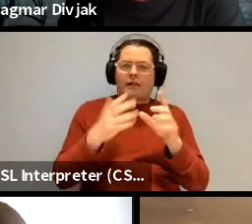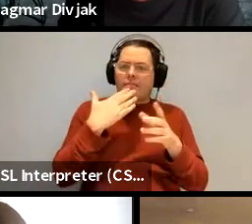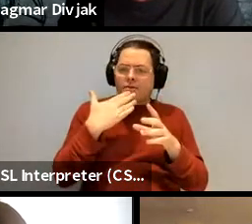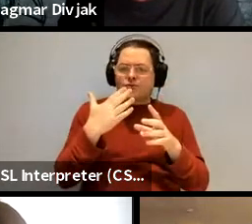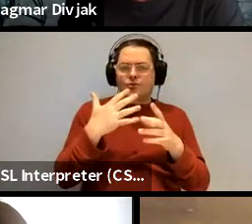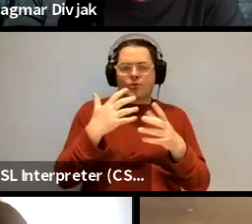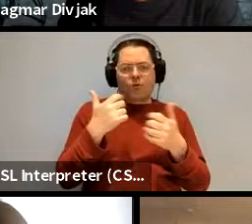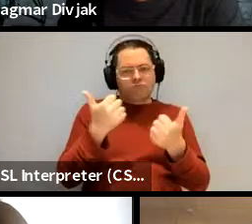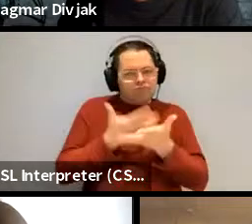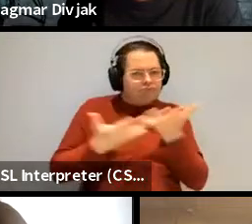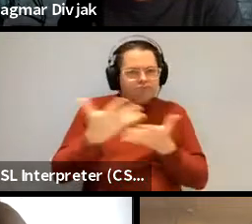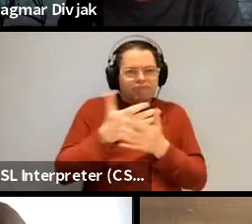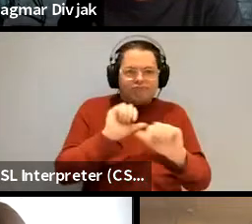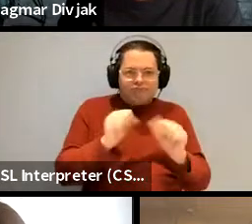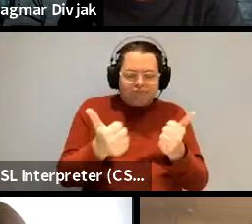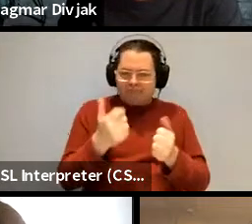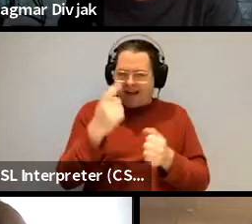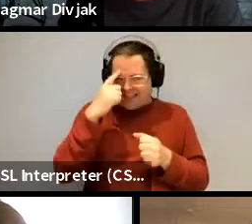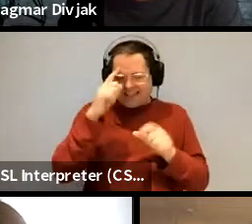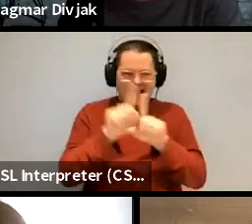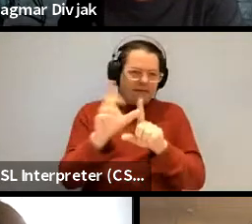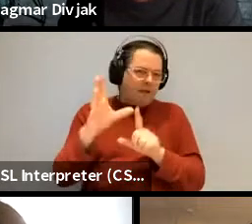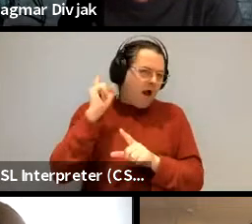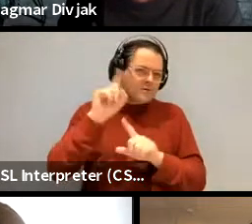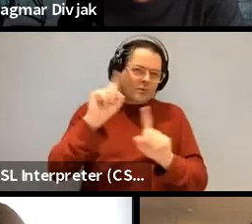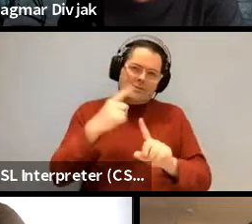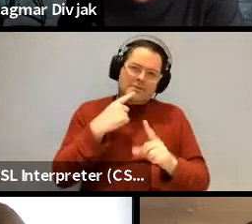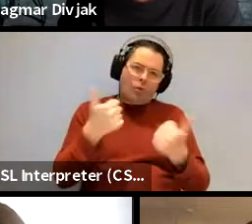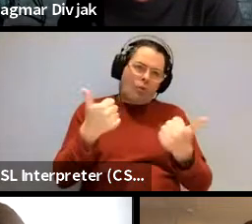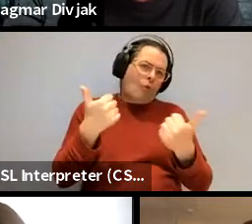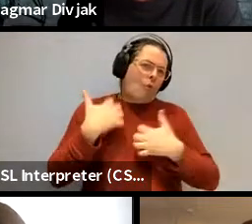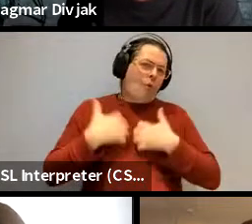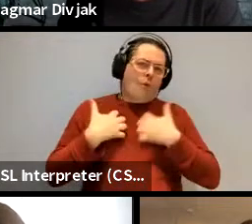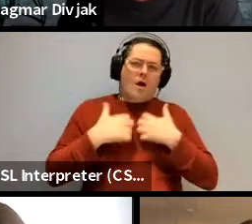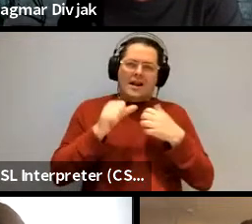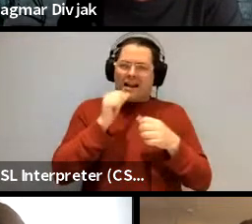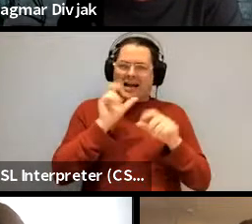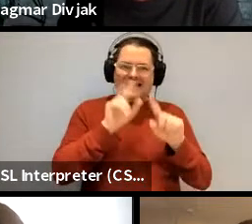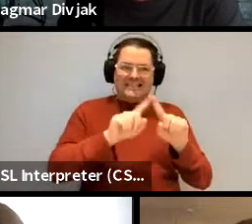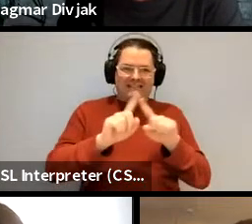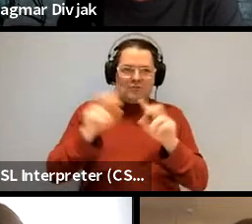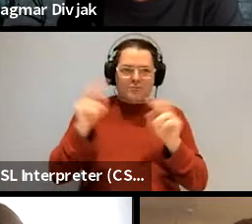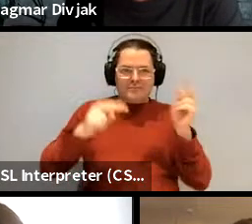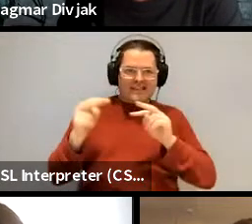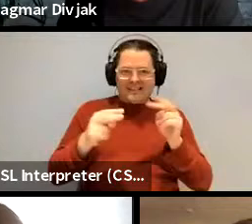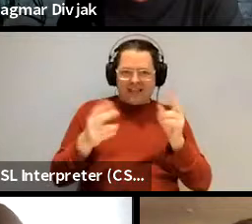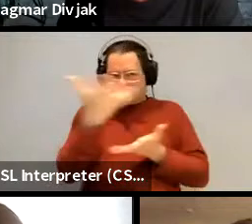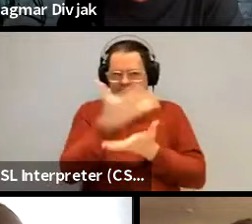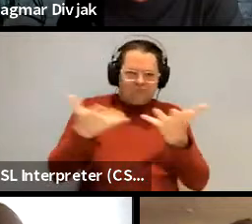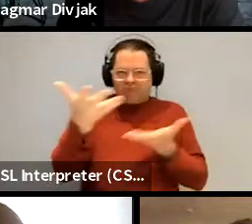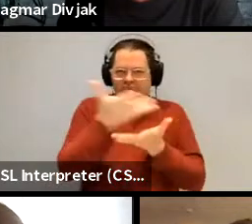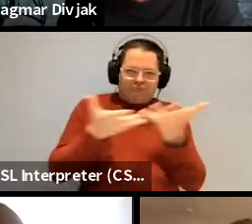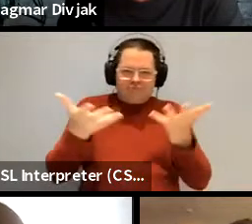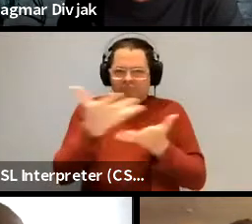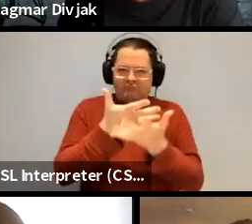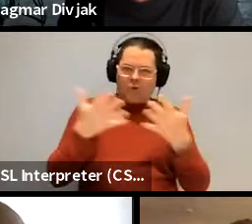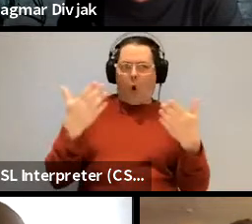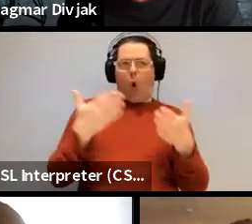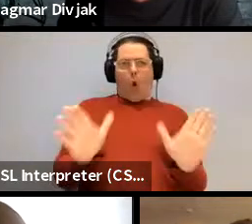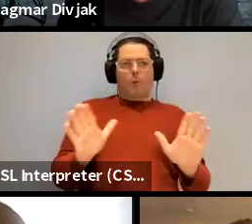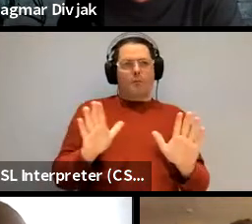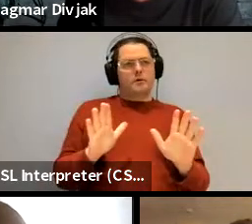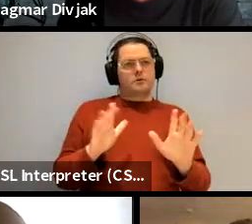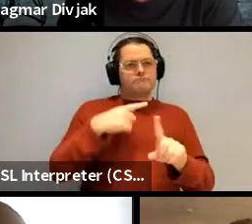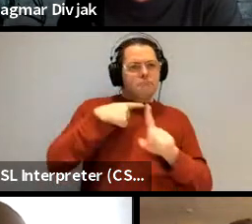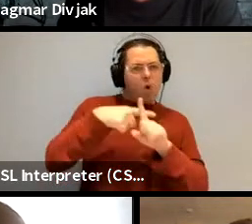really good discussion i mean i think as people said last week it's really nice to see um all these different perspectives coming together and being discussed in a really open and